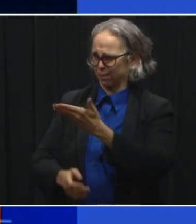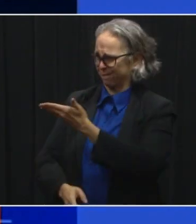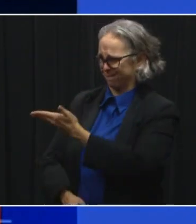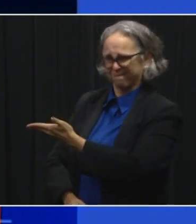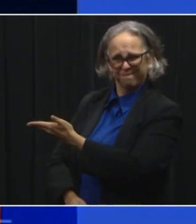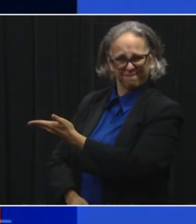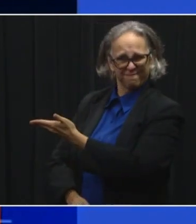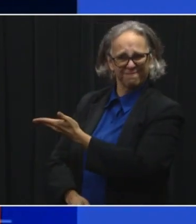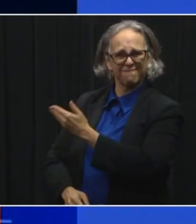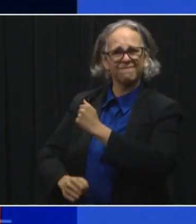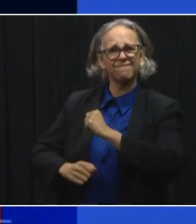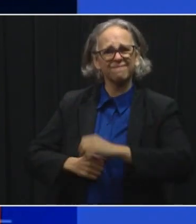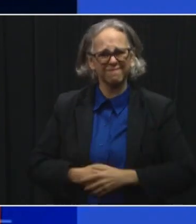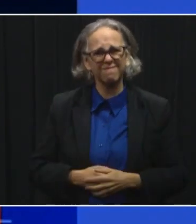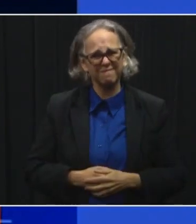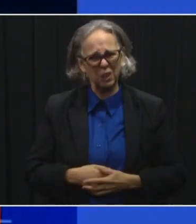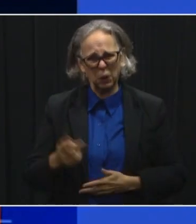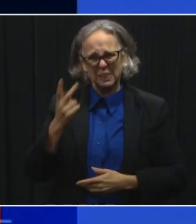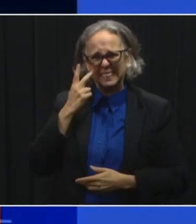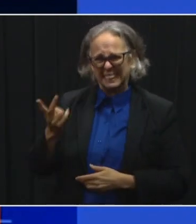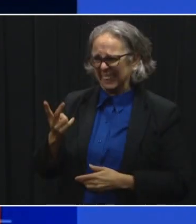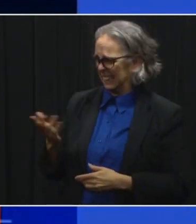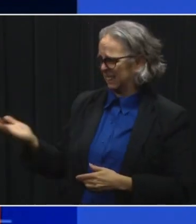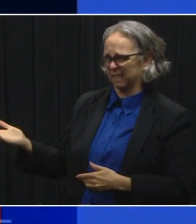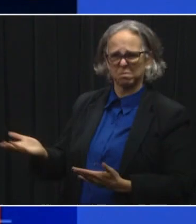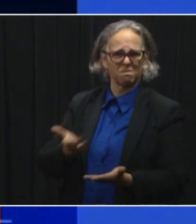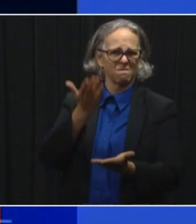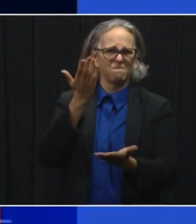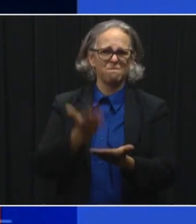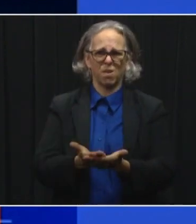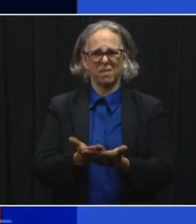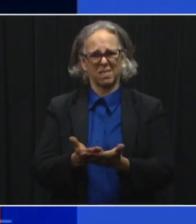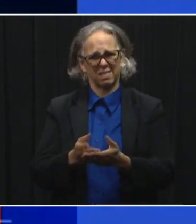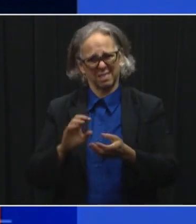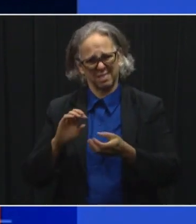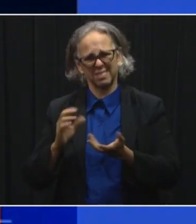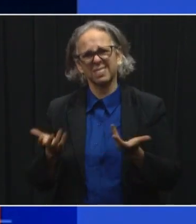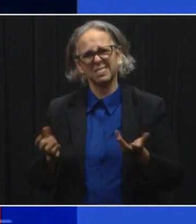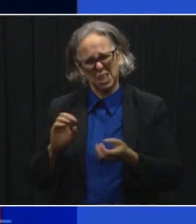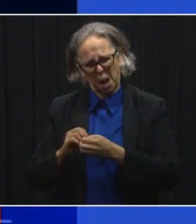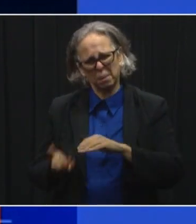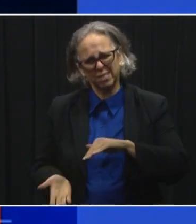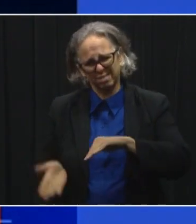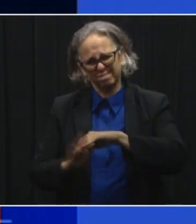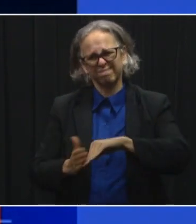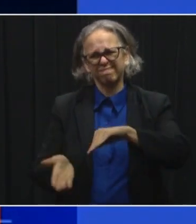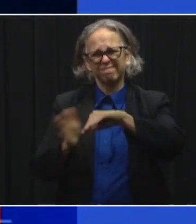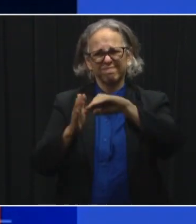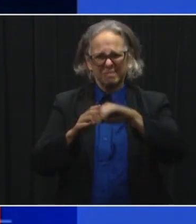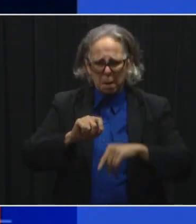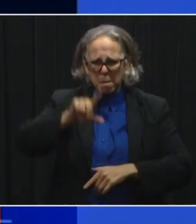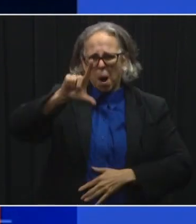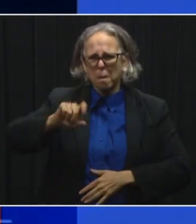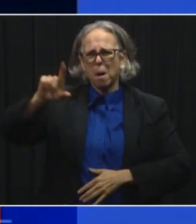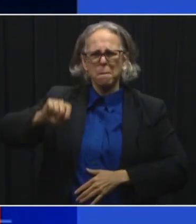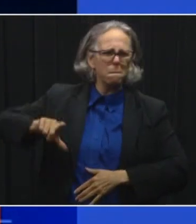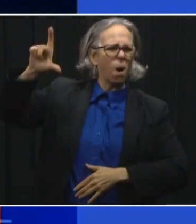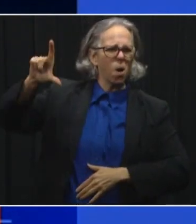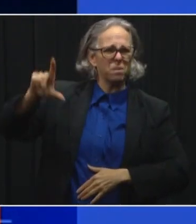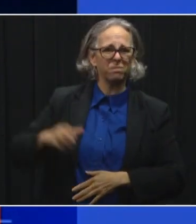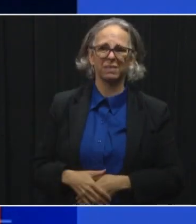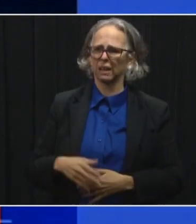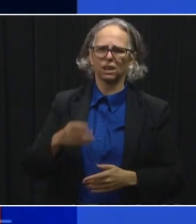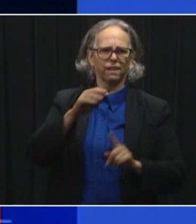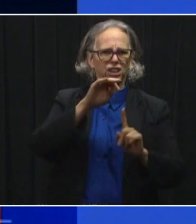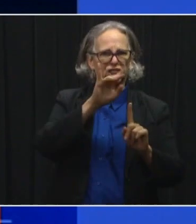And again, you can see how that number, uh, since the number on your left, which is 32, that was July 4th, and you can